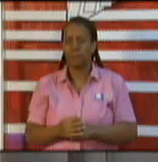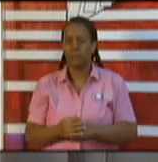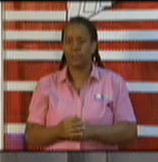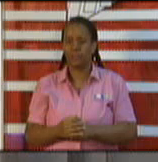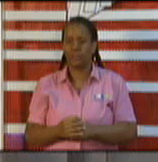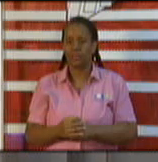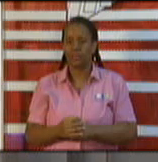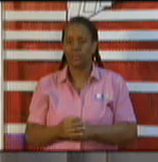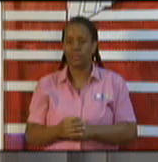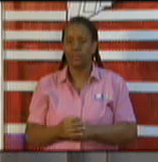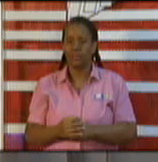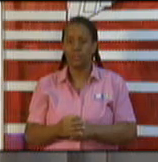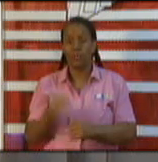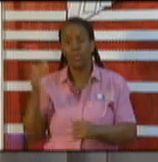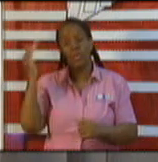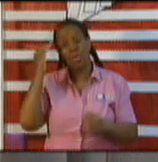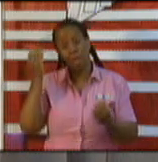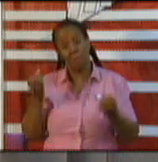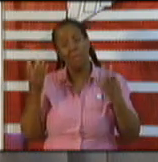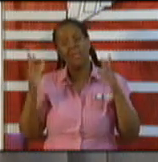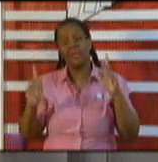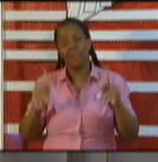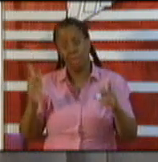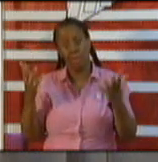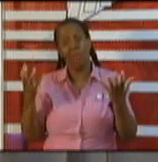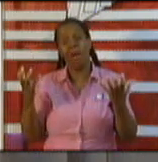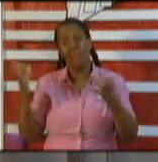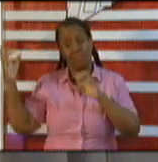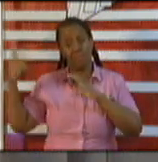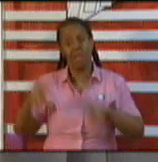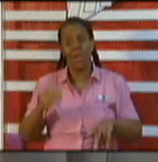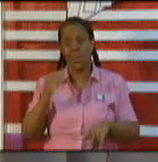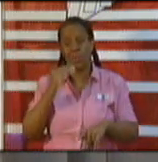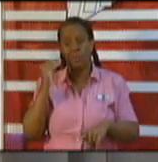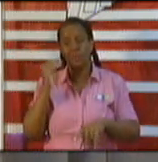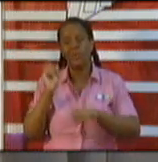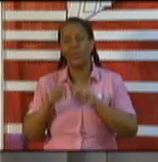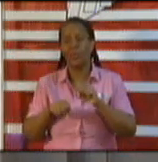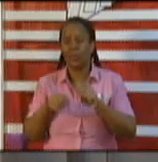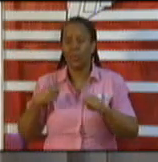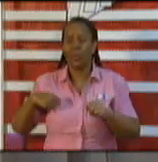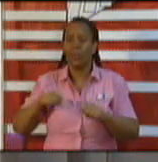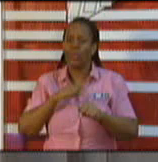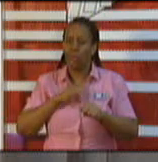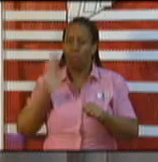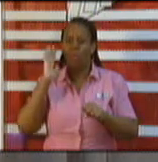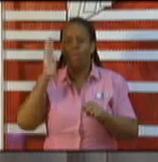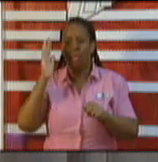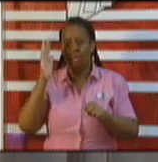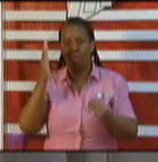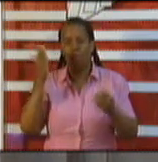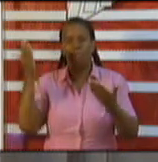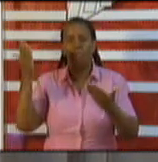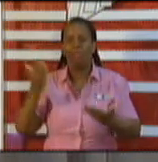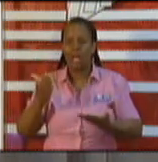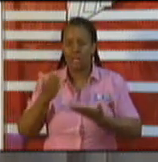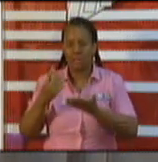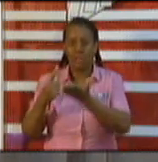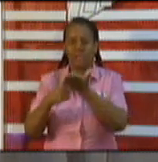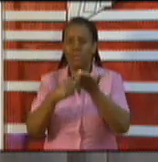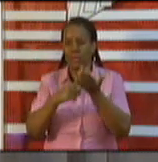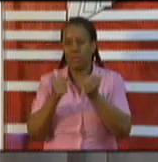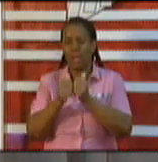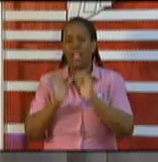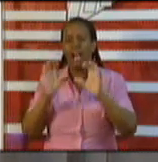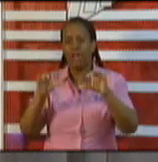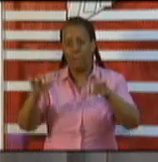requested, exemptions to come in. So we're going to do some exercises. I will be discussing with Caribbean Airlines how to carry out those exercises